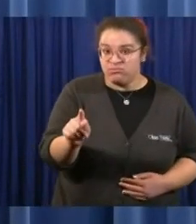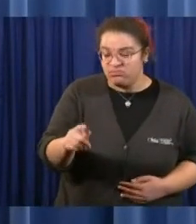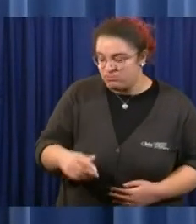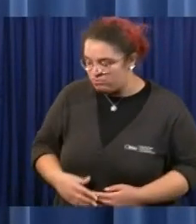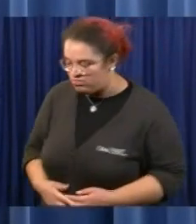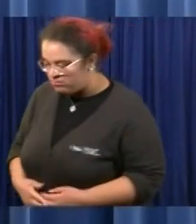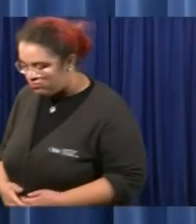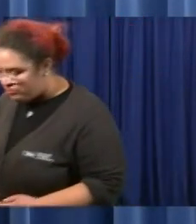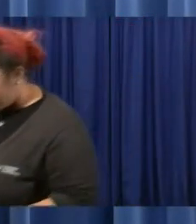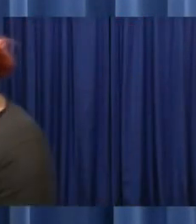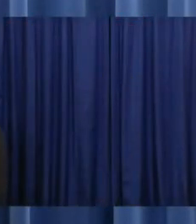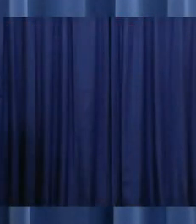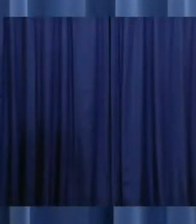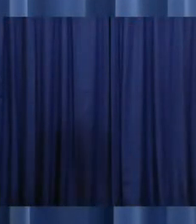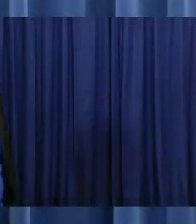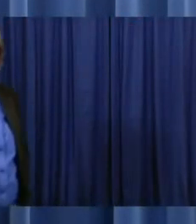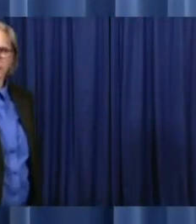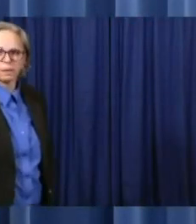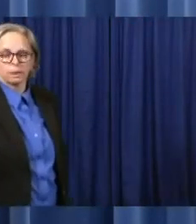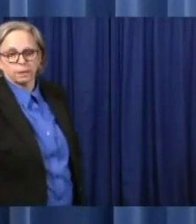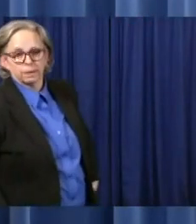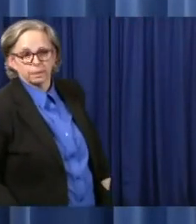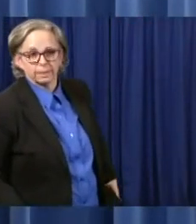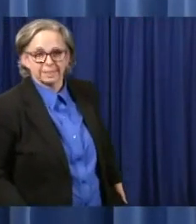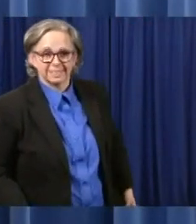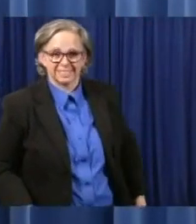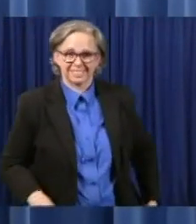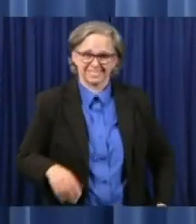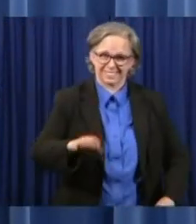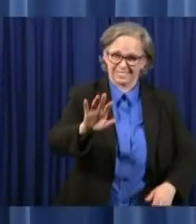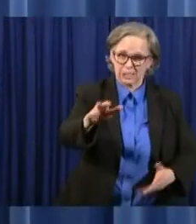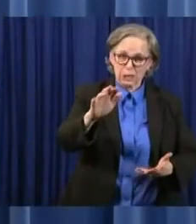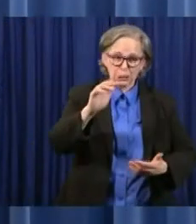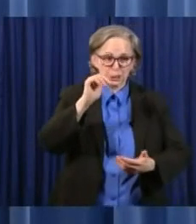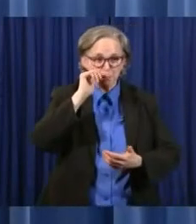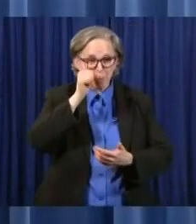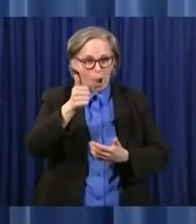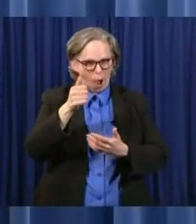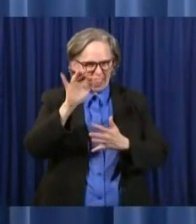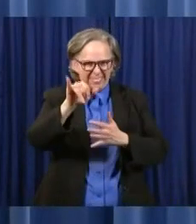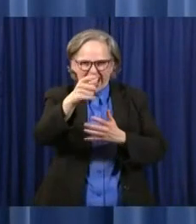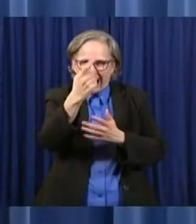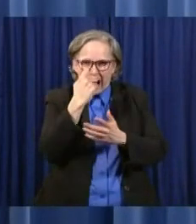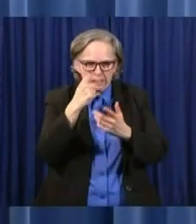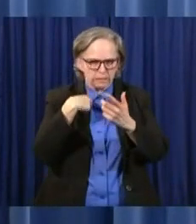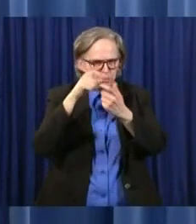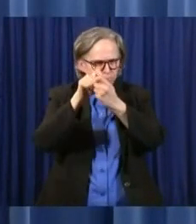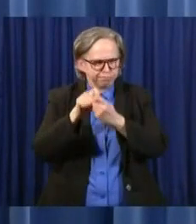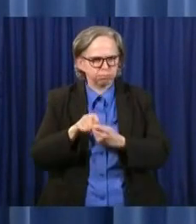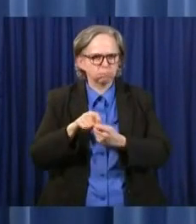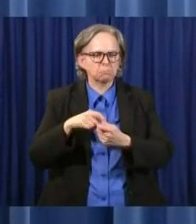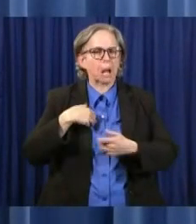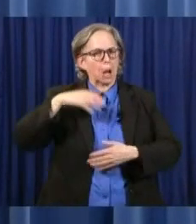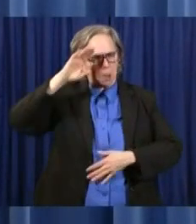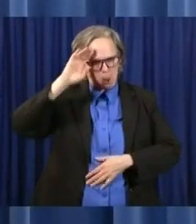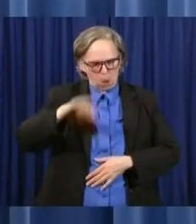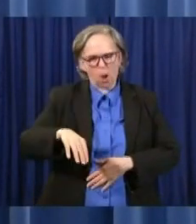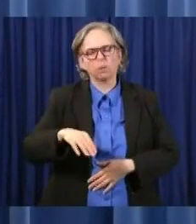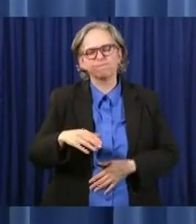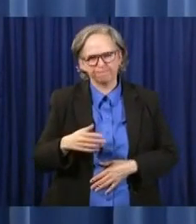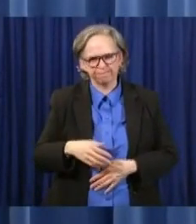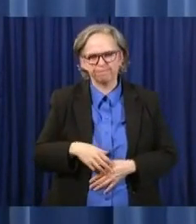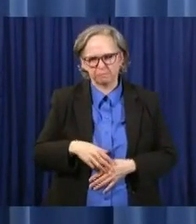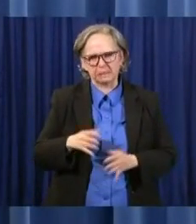Well, Jim, Kim Mernix will give all the details, but I, I know that we made a decision to cut off, uh,